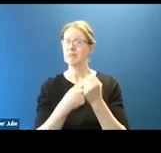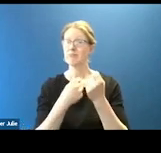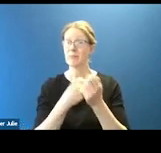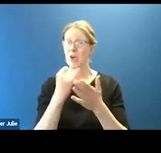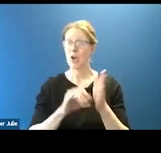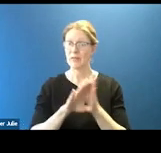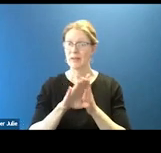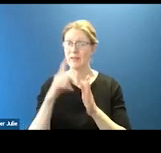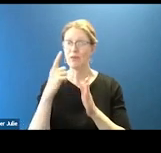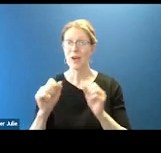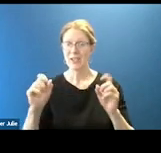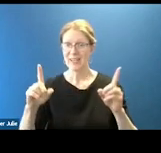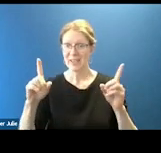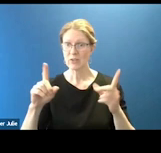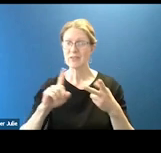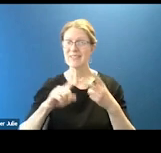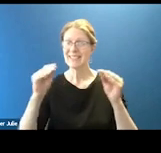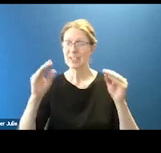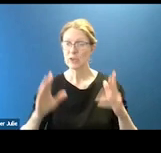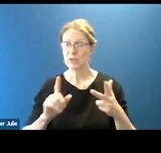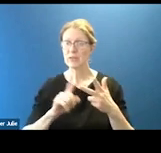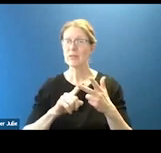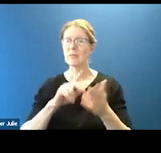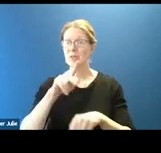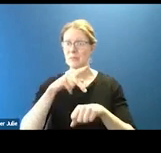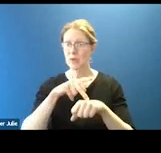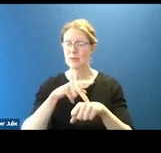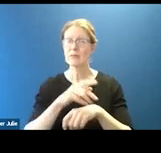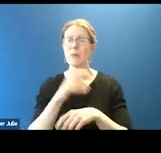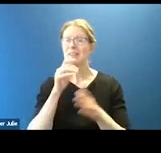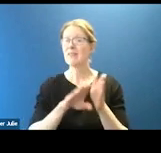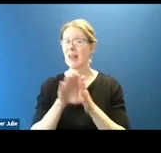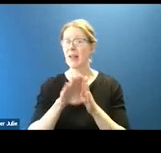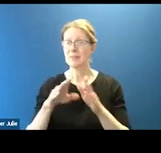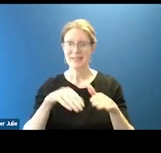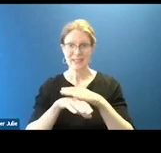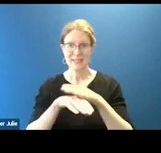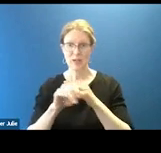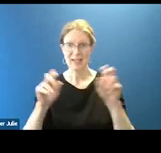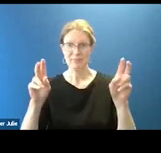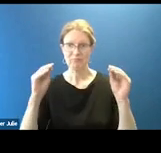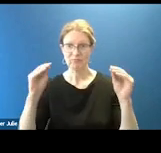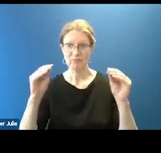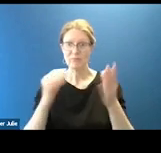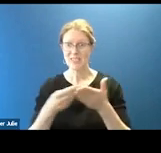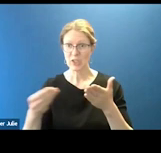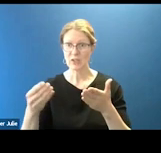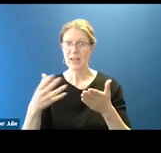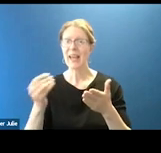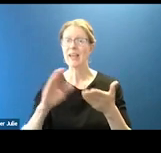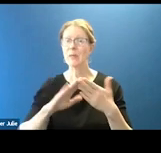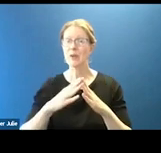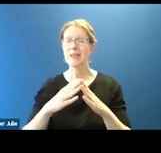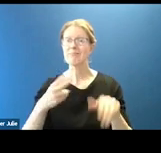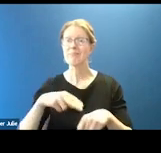and principals, the development and distribution of accessible instructional materials, and community and national outreach